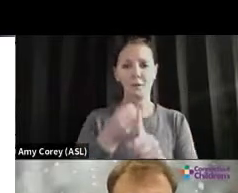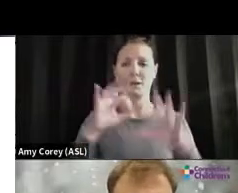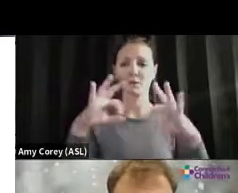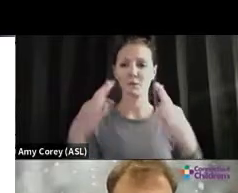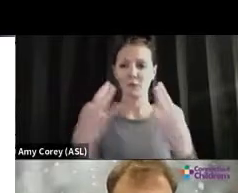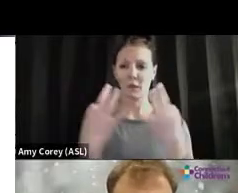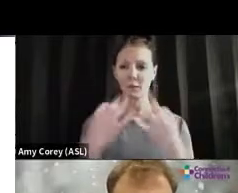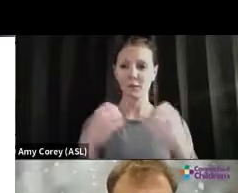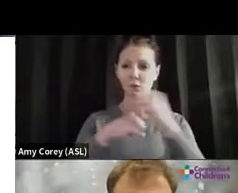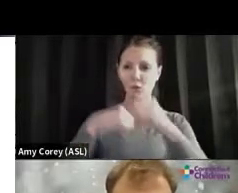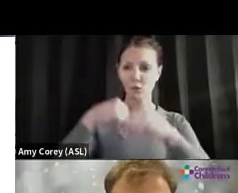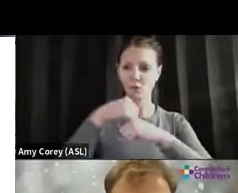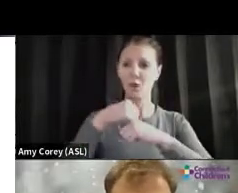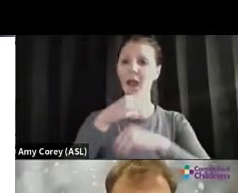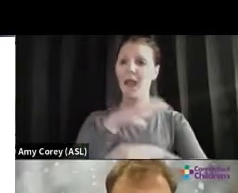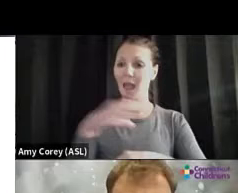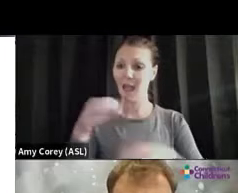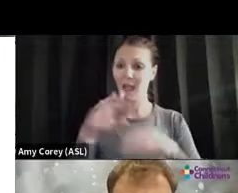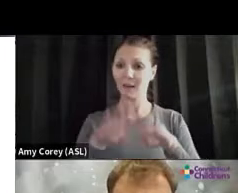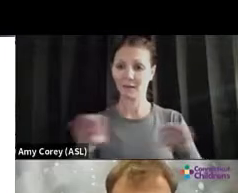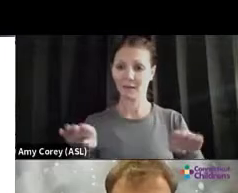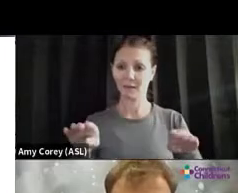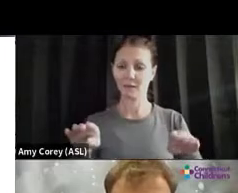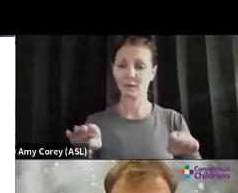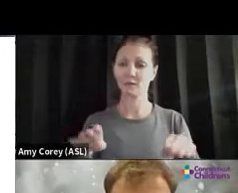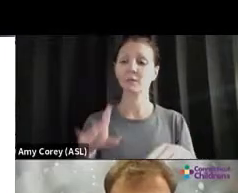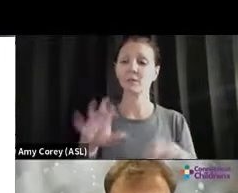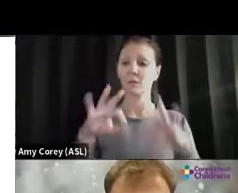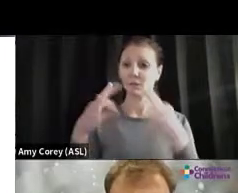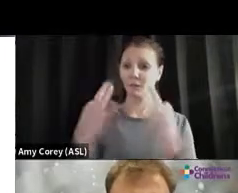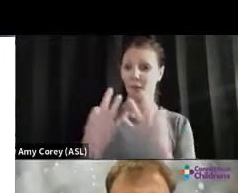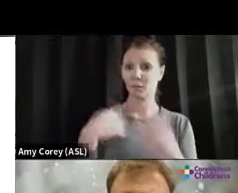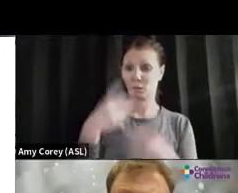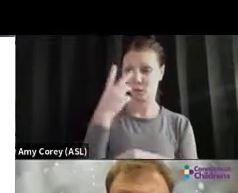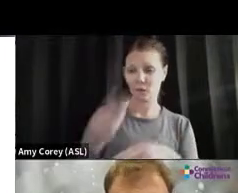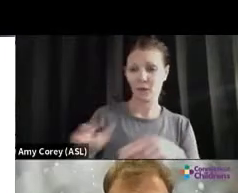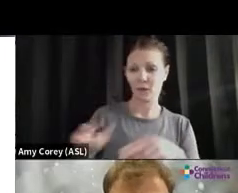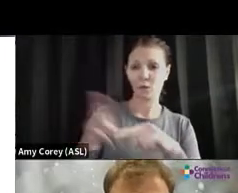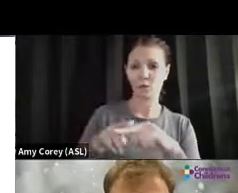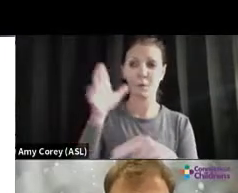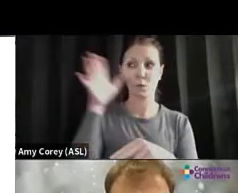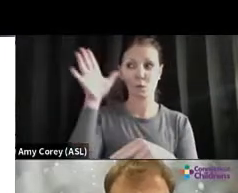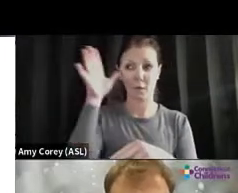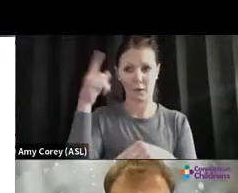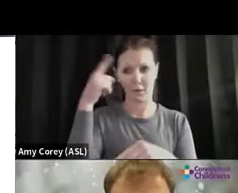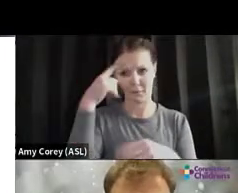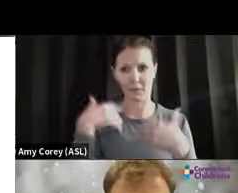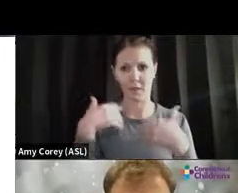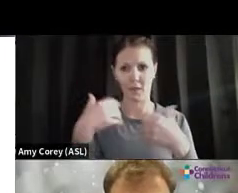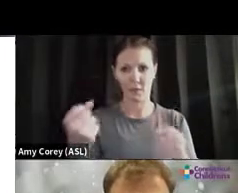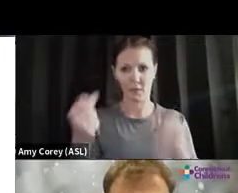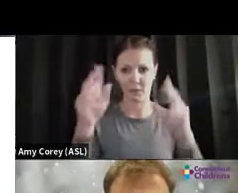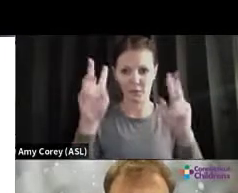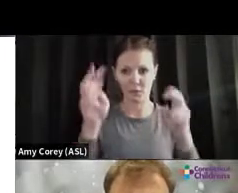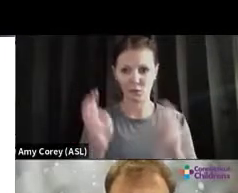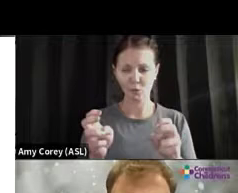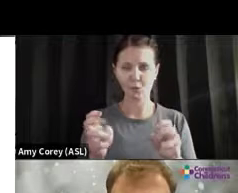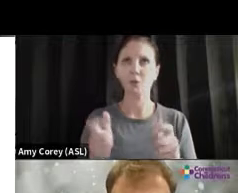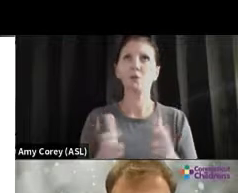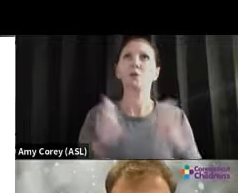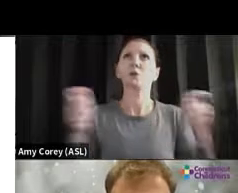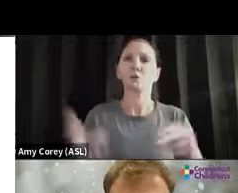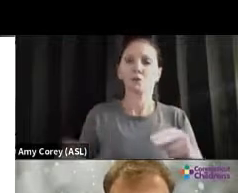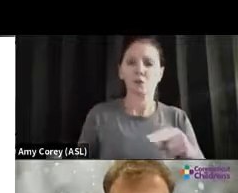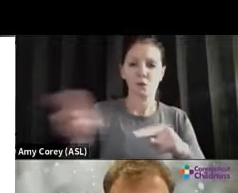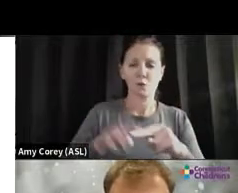kids. For families, we saw an increase in parental mental health issues. We saw a huge increase in parental stress. We saw